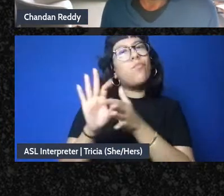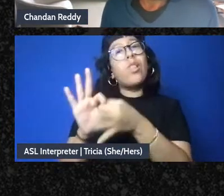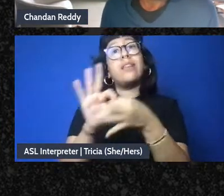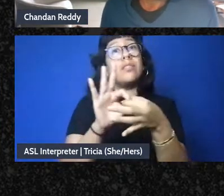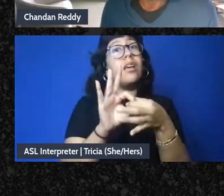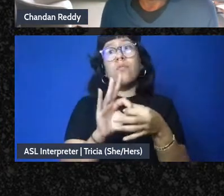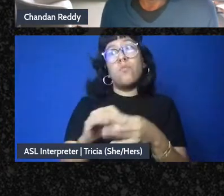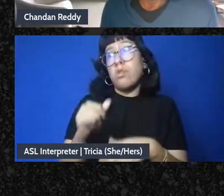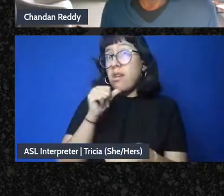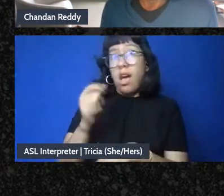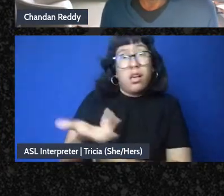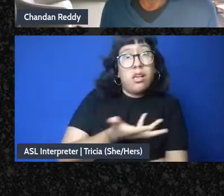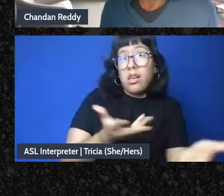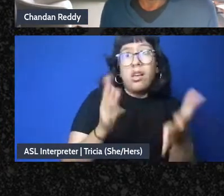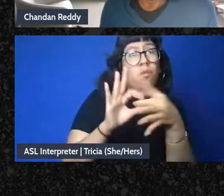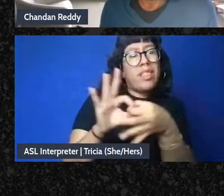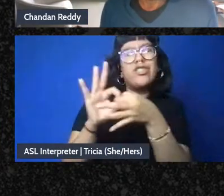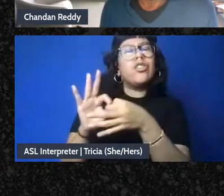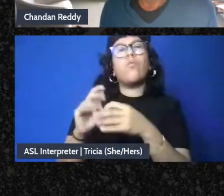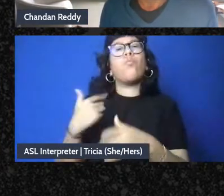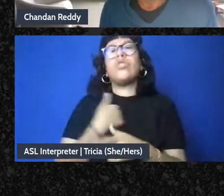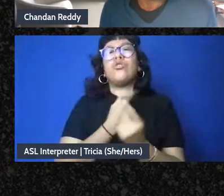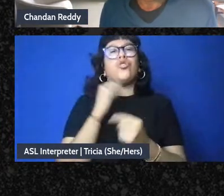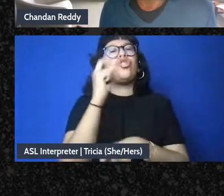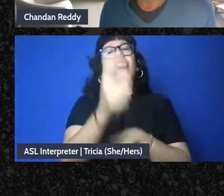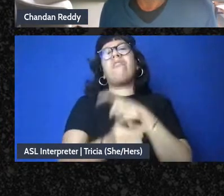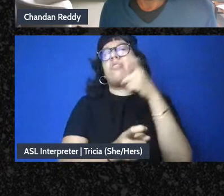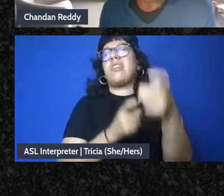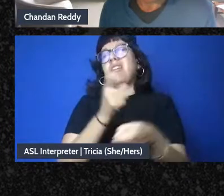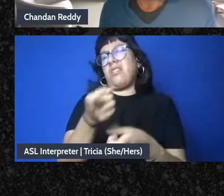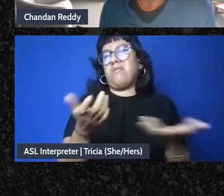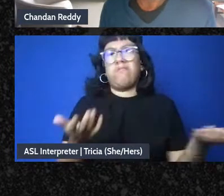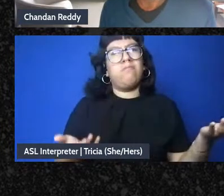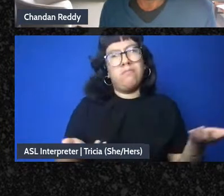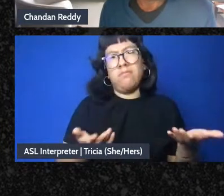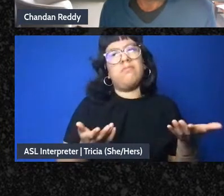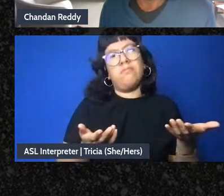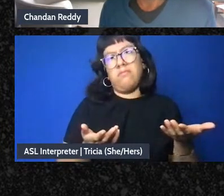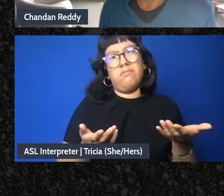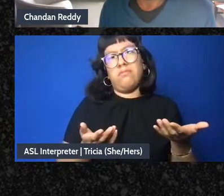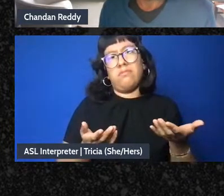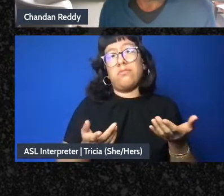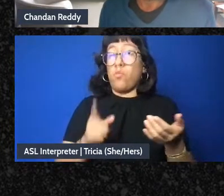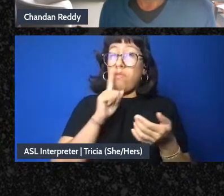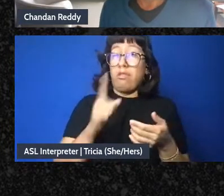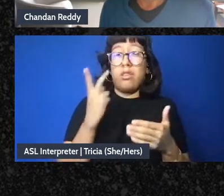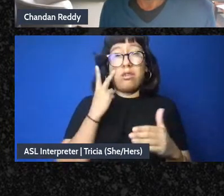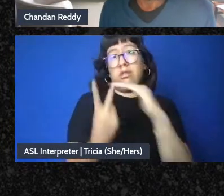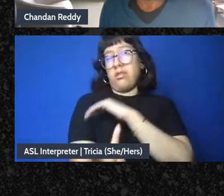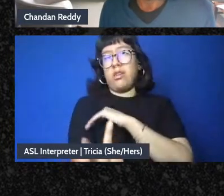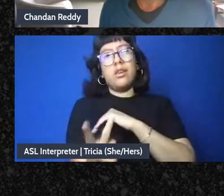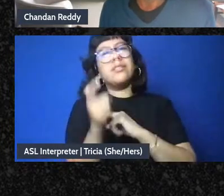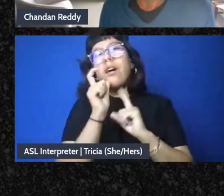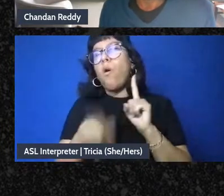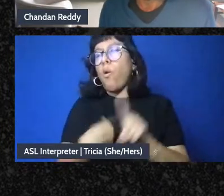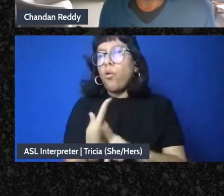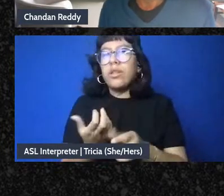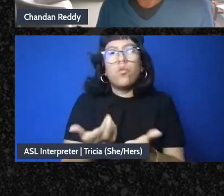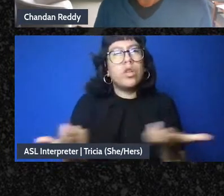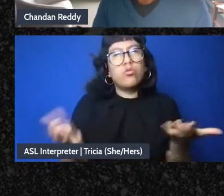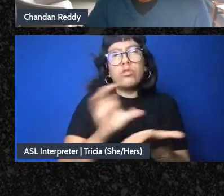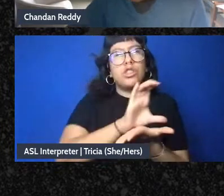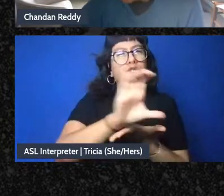building relationships then we're just providing charity and so on the longer term it goes beyond just resource distribution